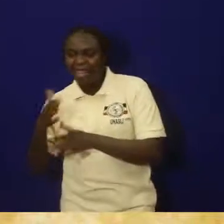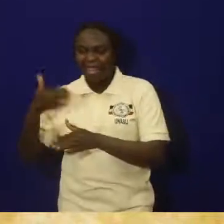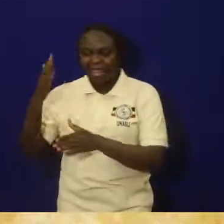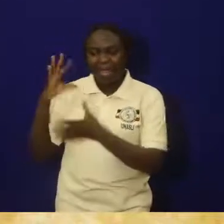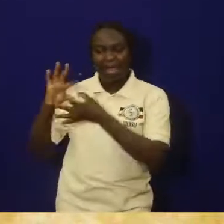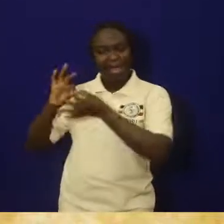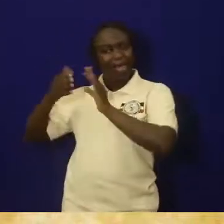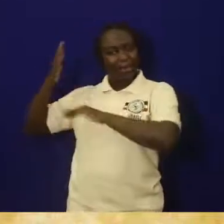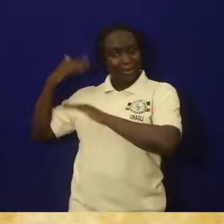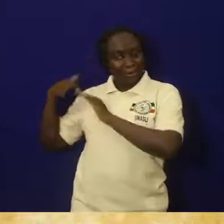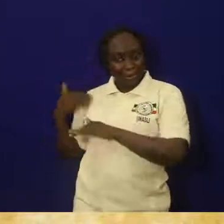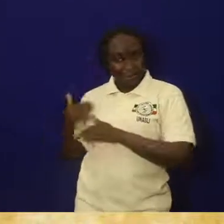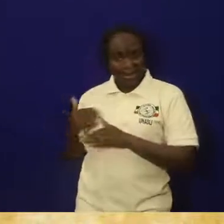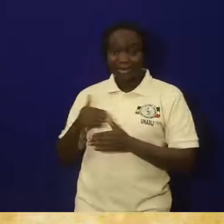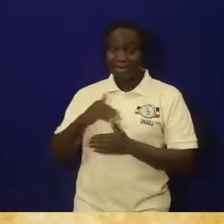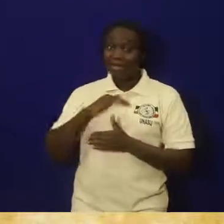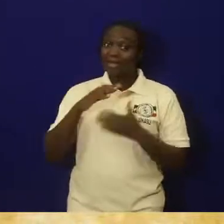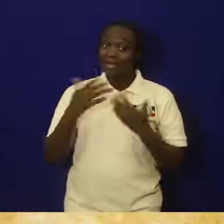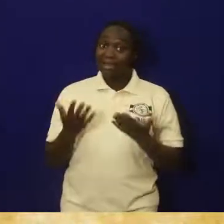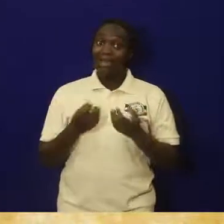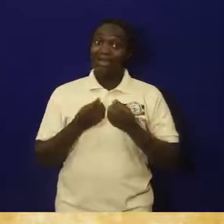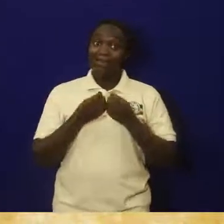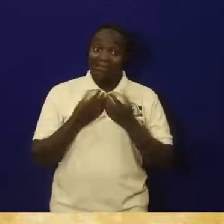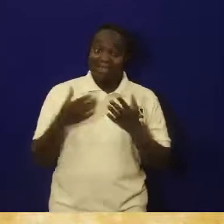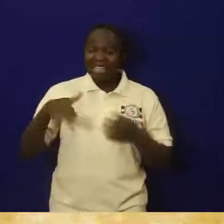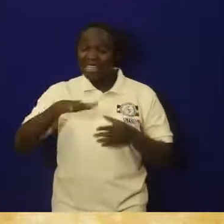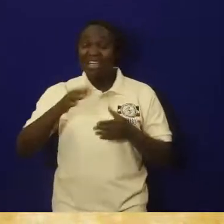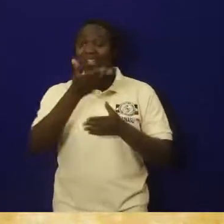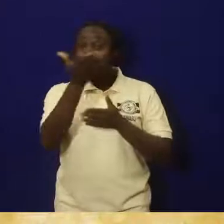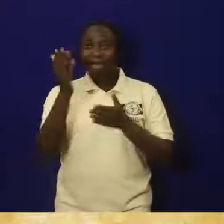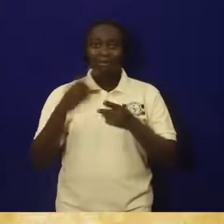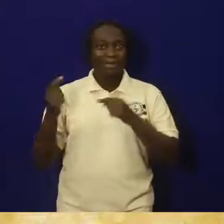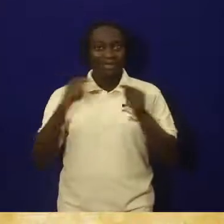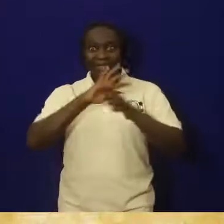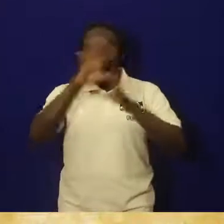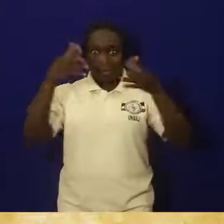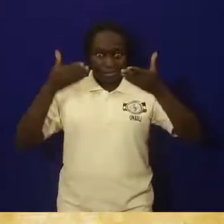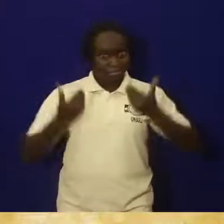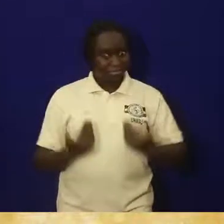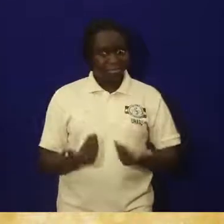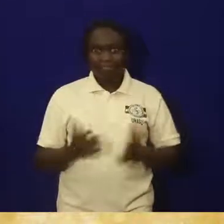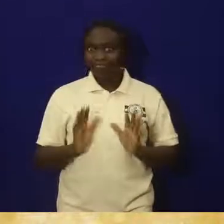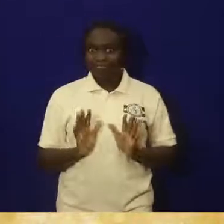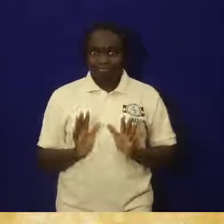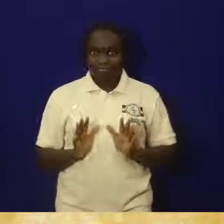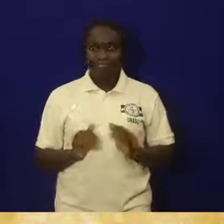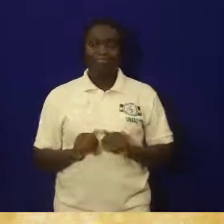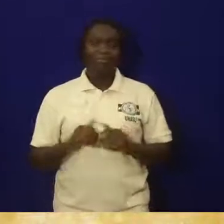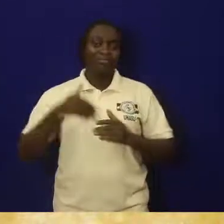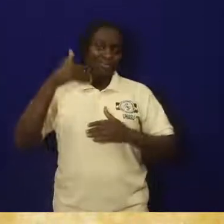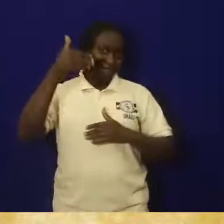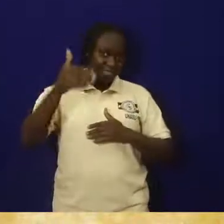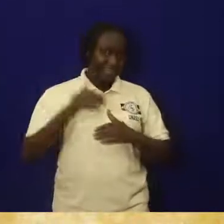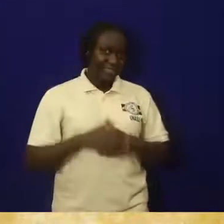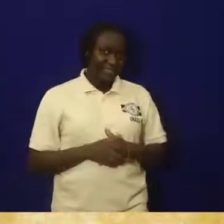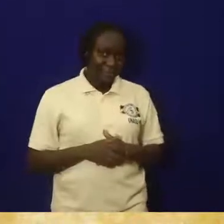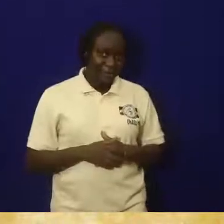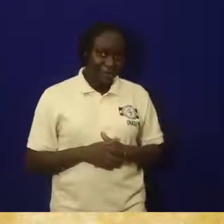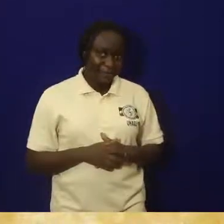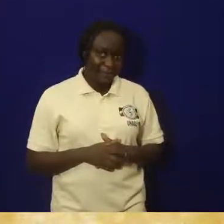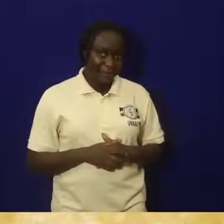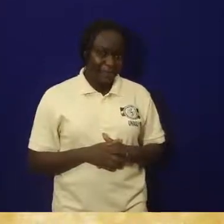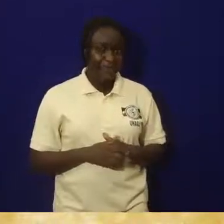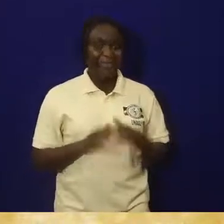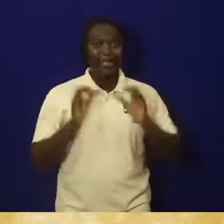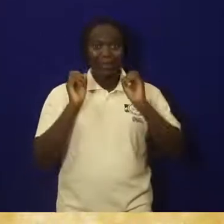which we can't talk about today. But that is basically what we have studied